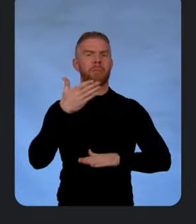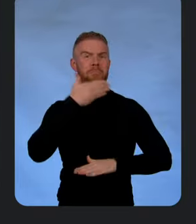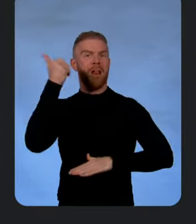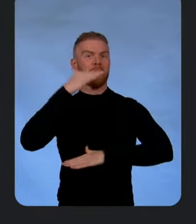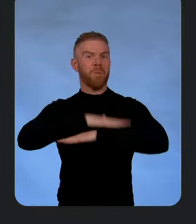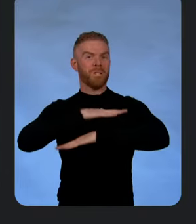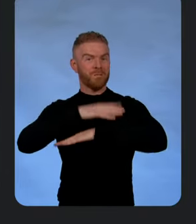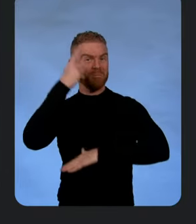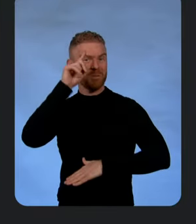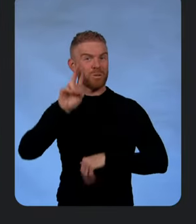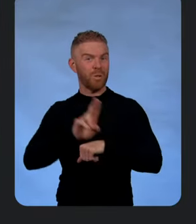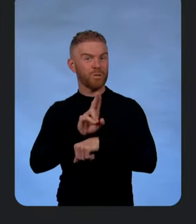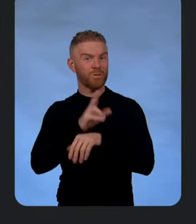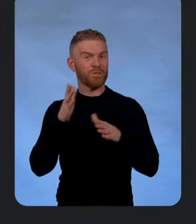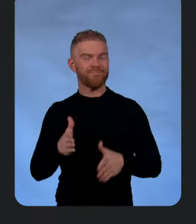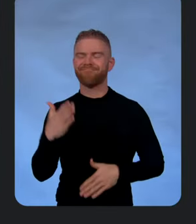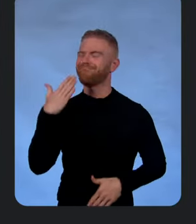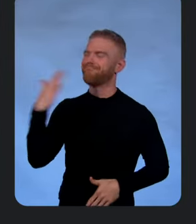Thanks so much, Jason.